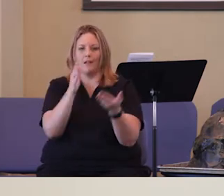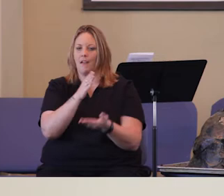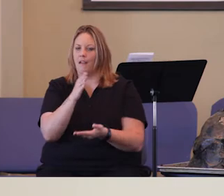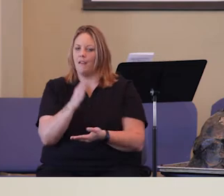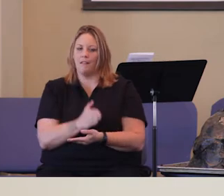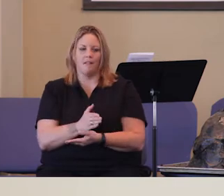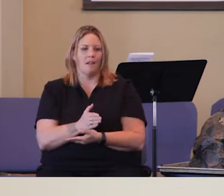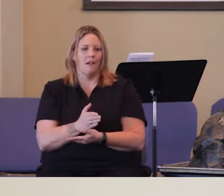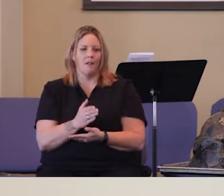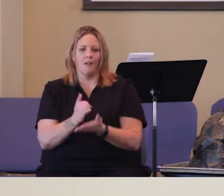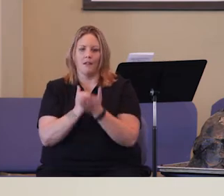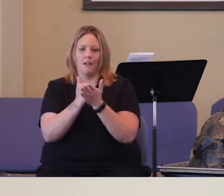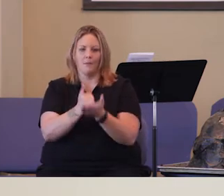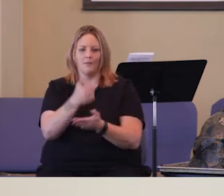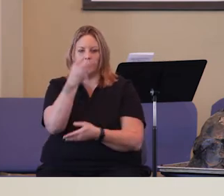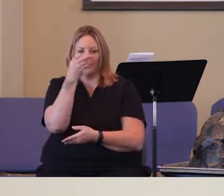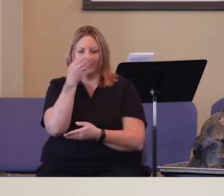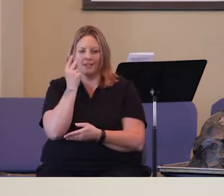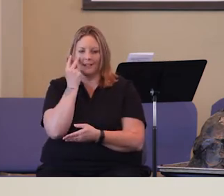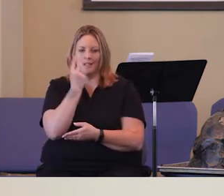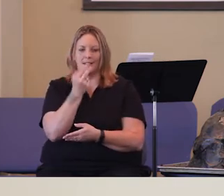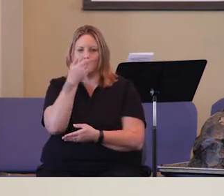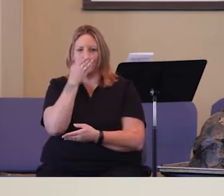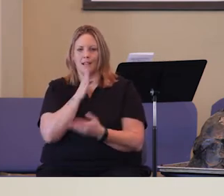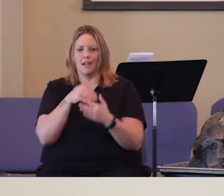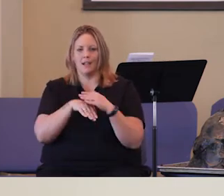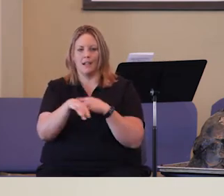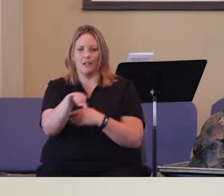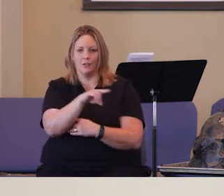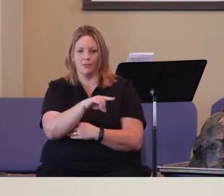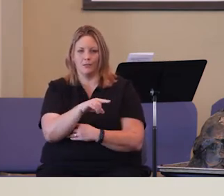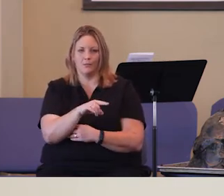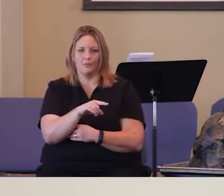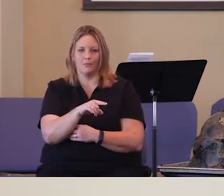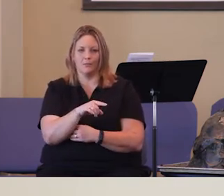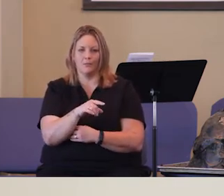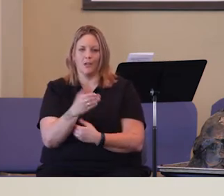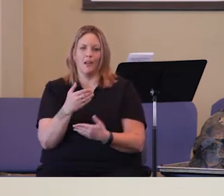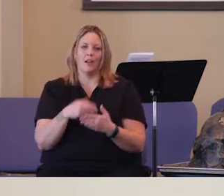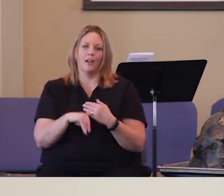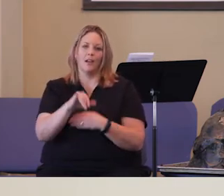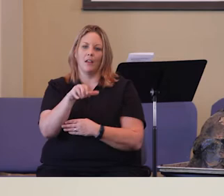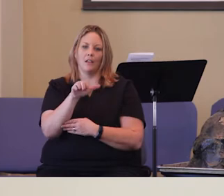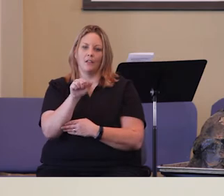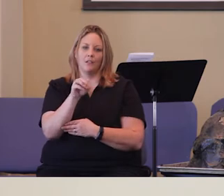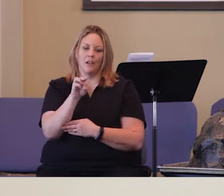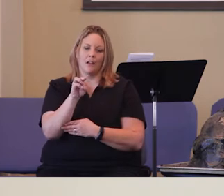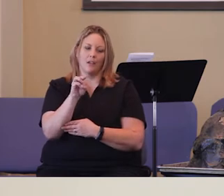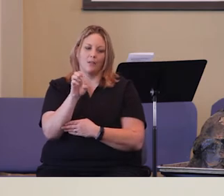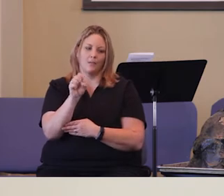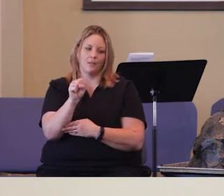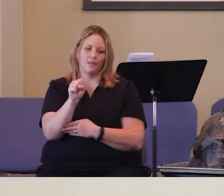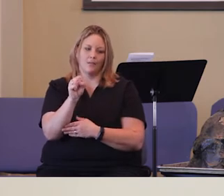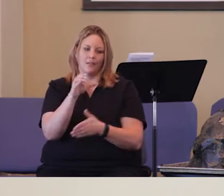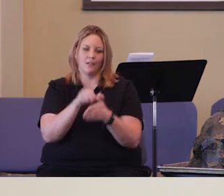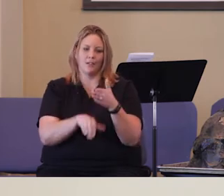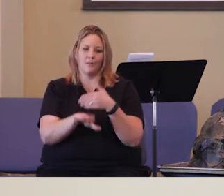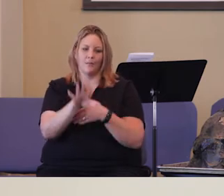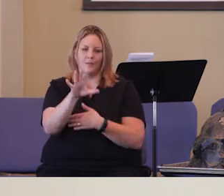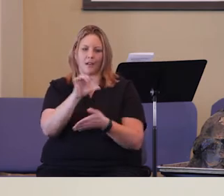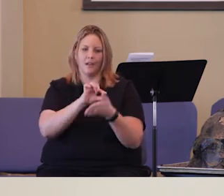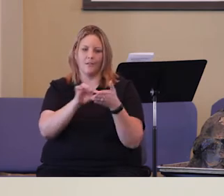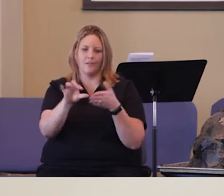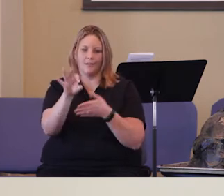to God, and never makes them see God in you. In James, in James chapter